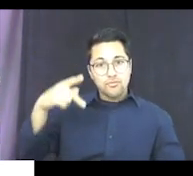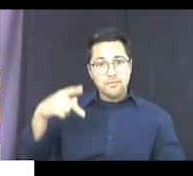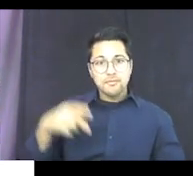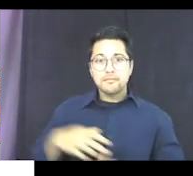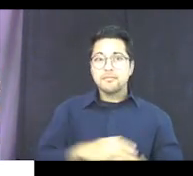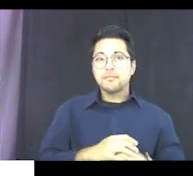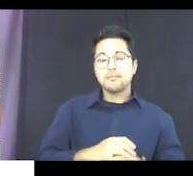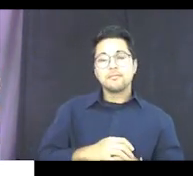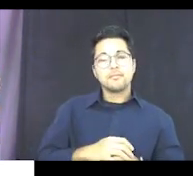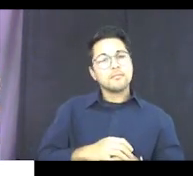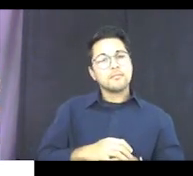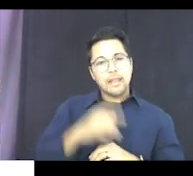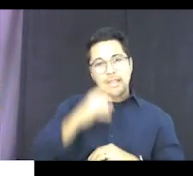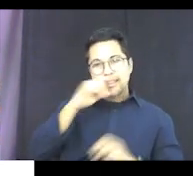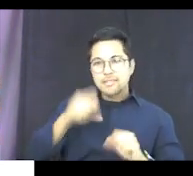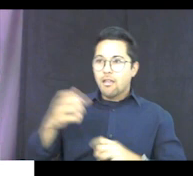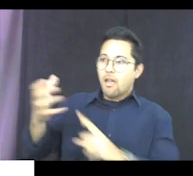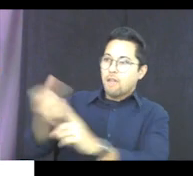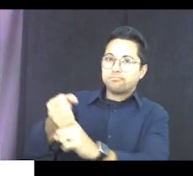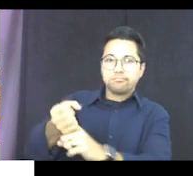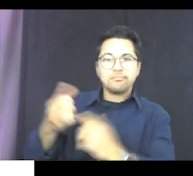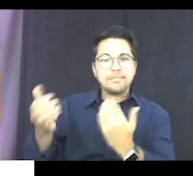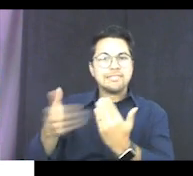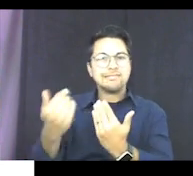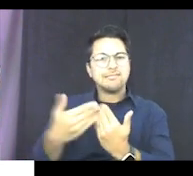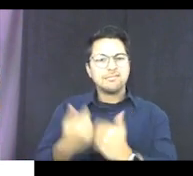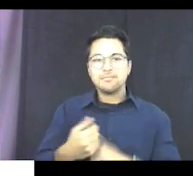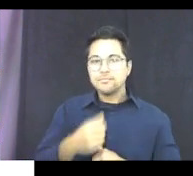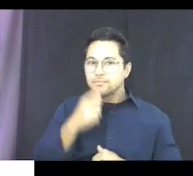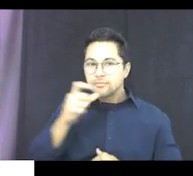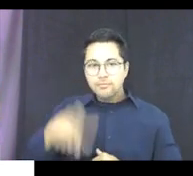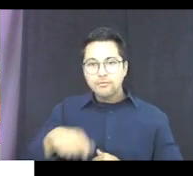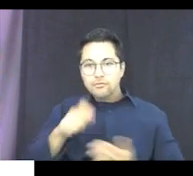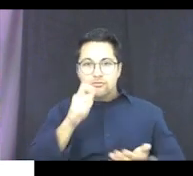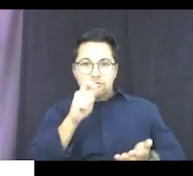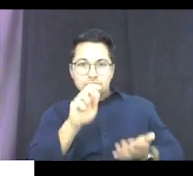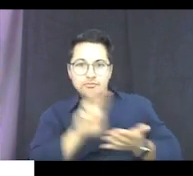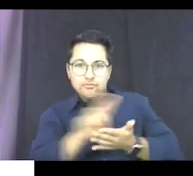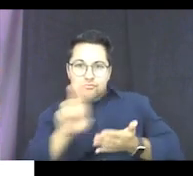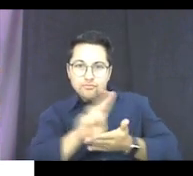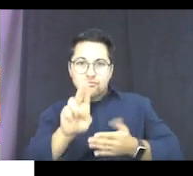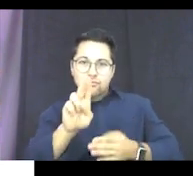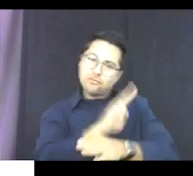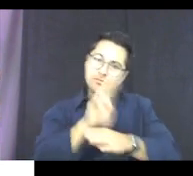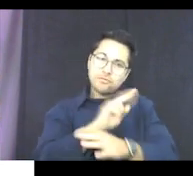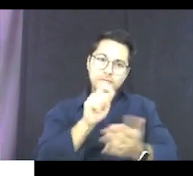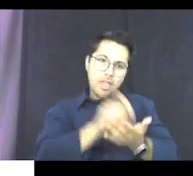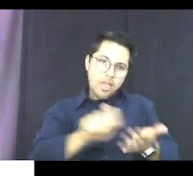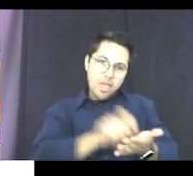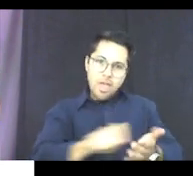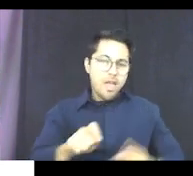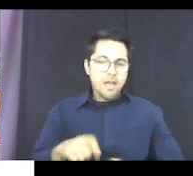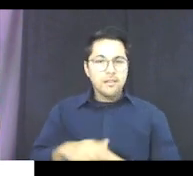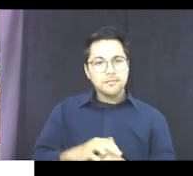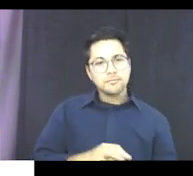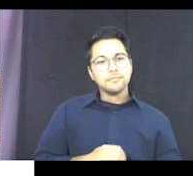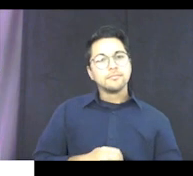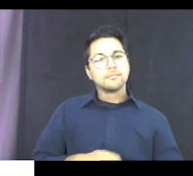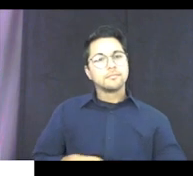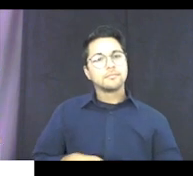that have fine motor skills to be able to hold on to. So again, you're not having to use that pencil grip anymore. Now you have a nice big thick grip to hold on to.